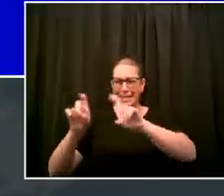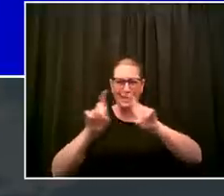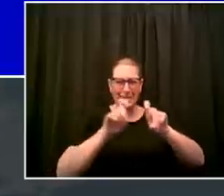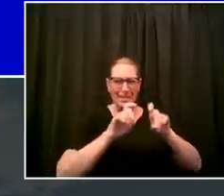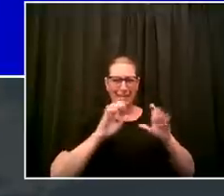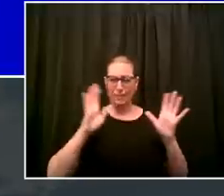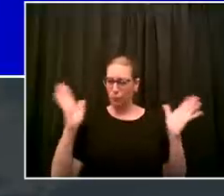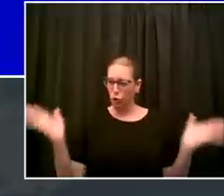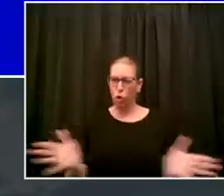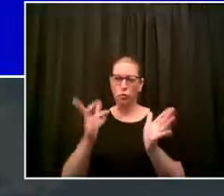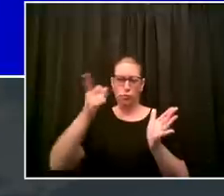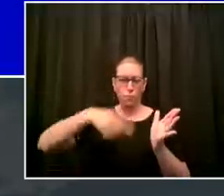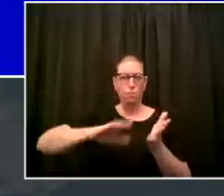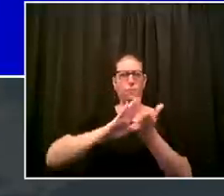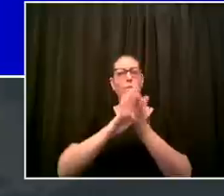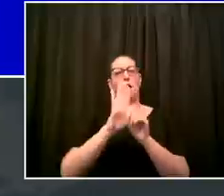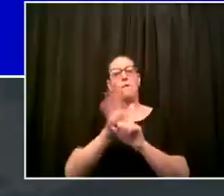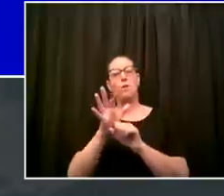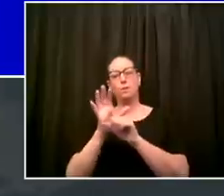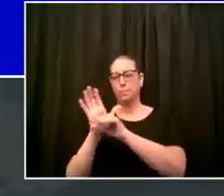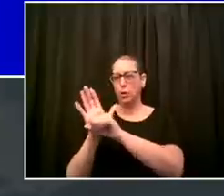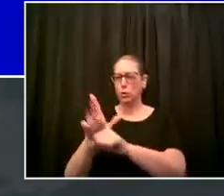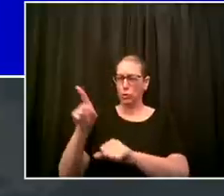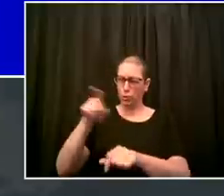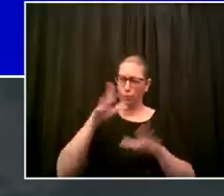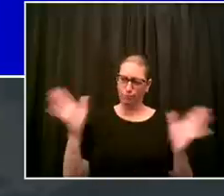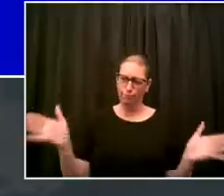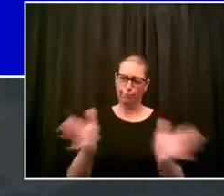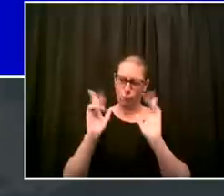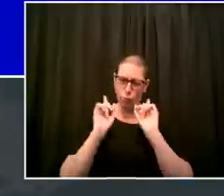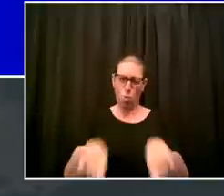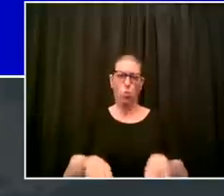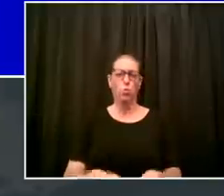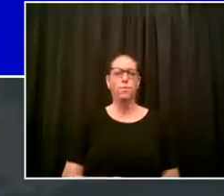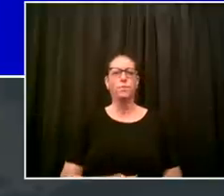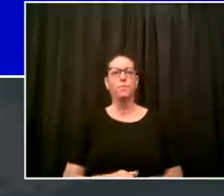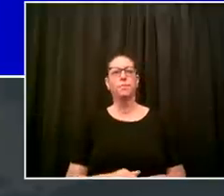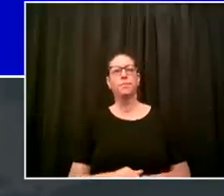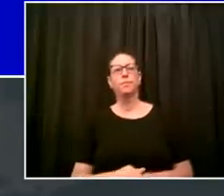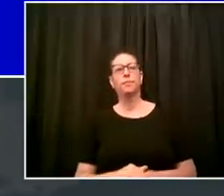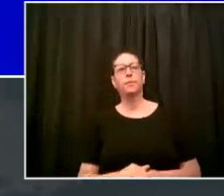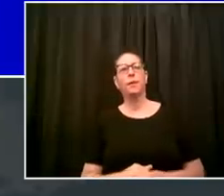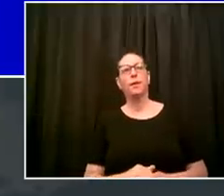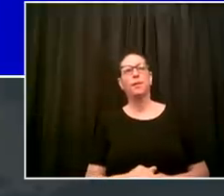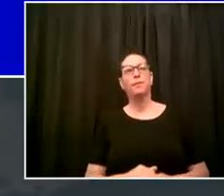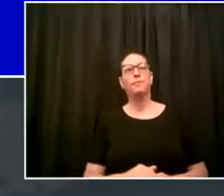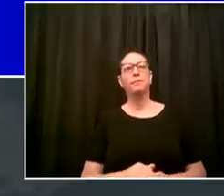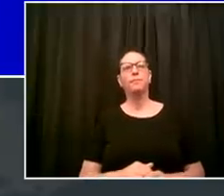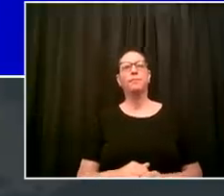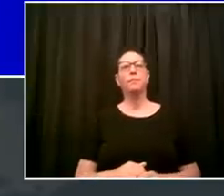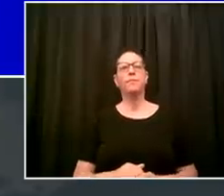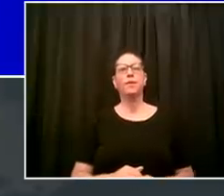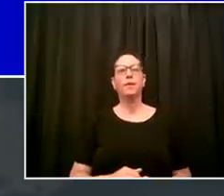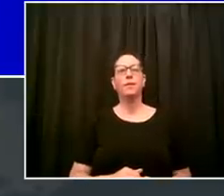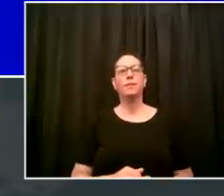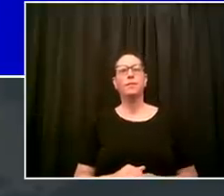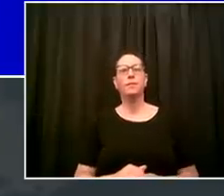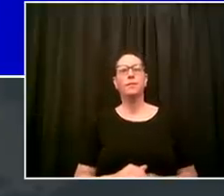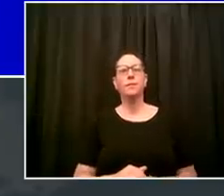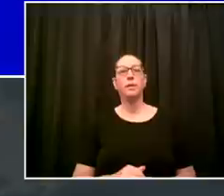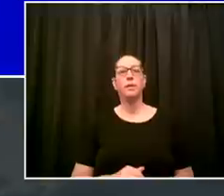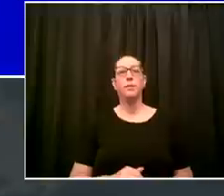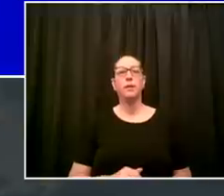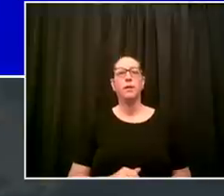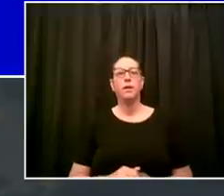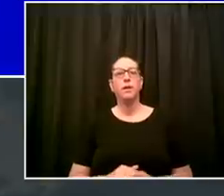now turning to a topic we've been talking about for the last couple of weeks